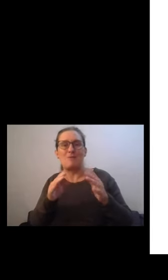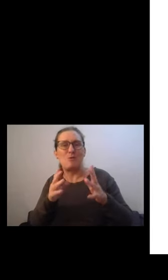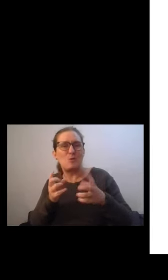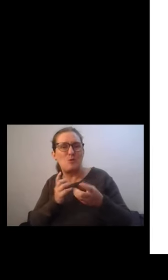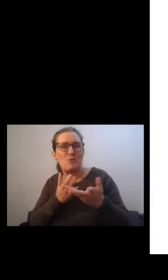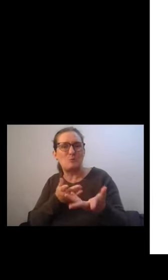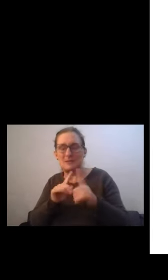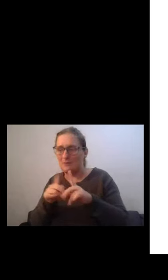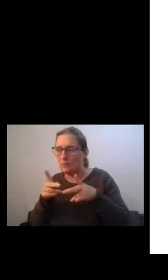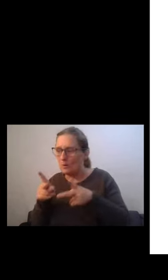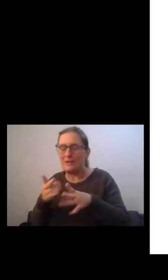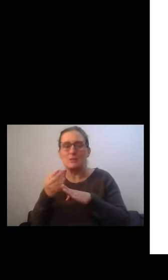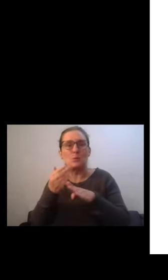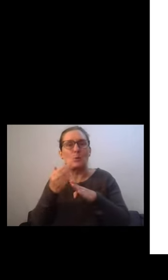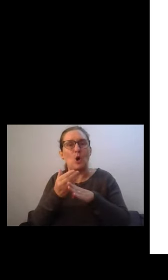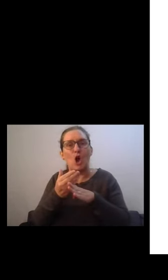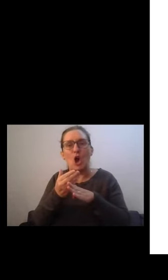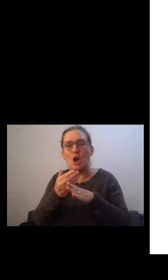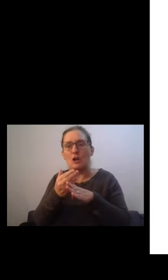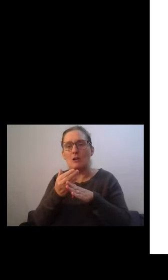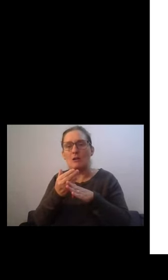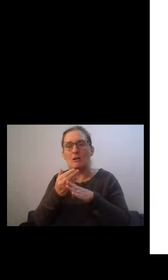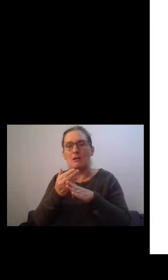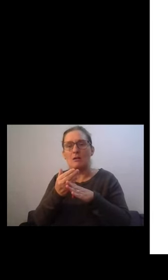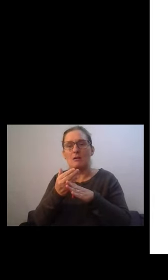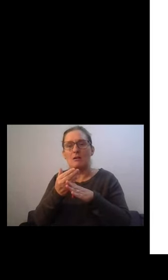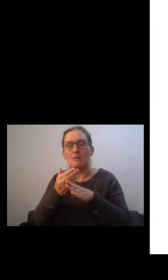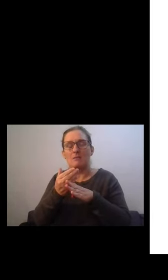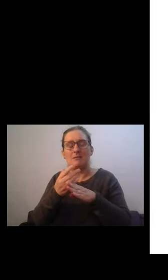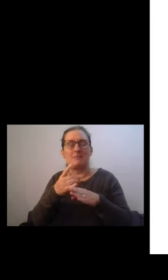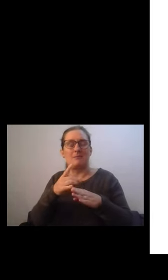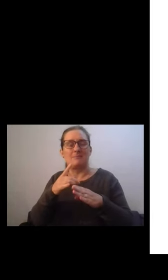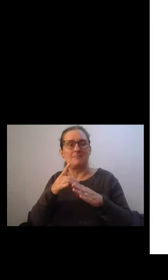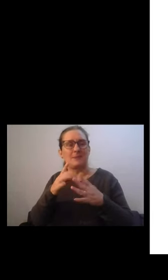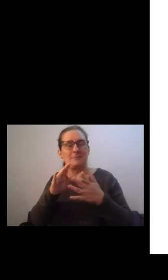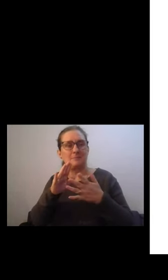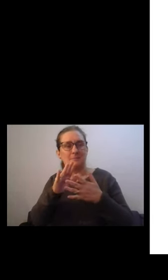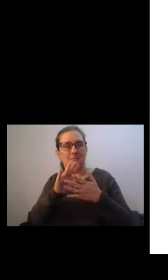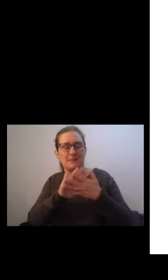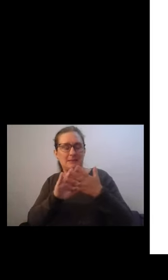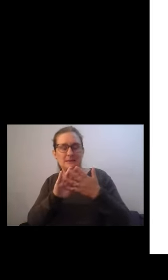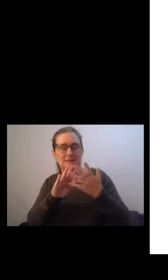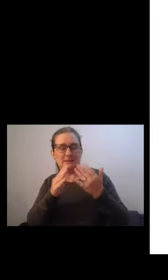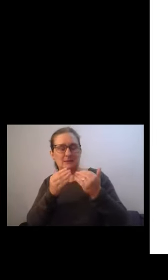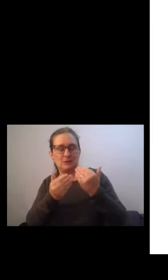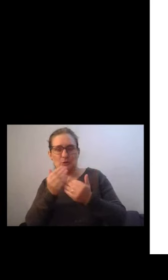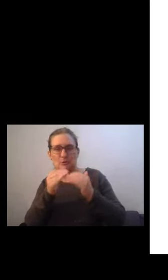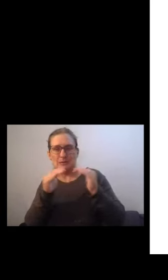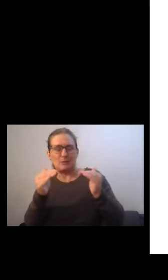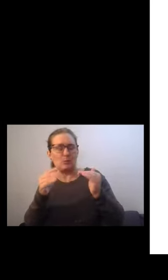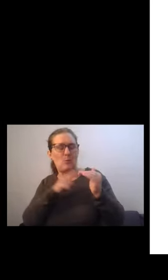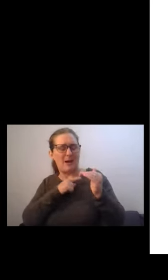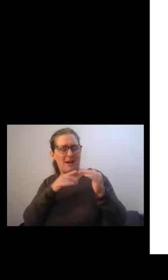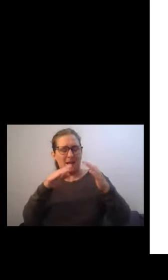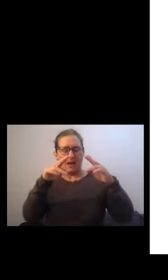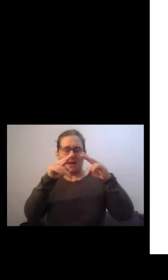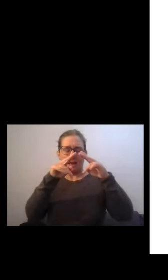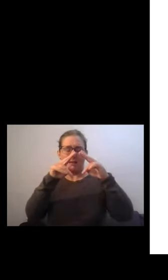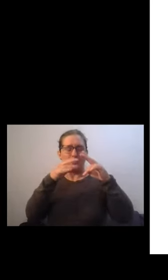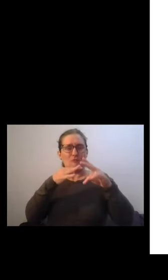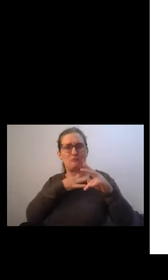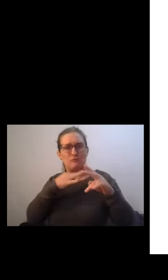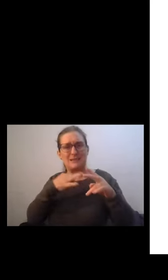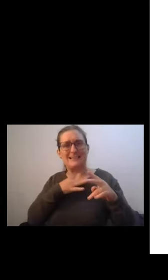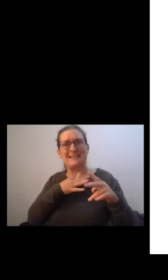reasons why I showed that little picture of the house being built on sand is because the risk of this is, of course, that it undermines our